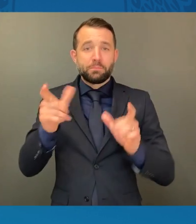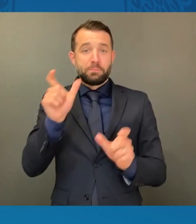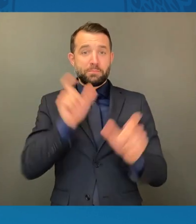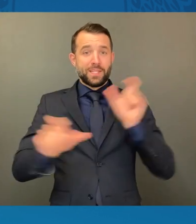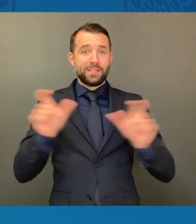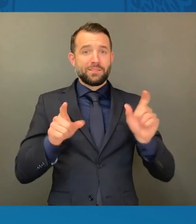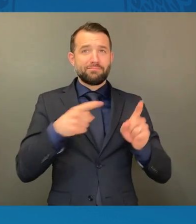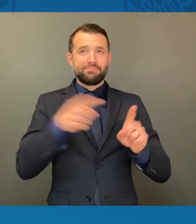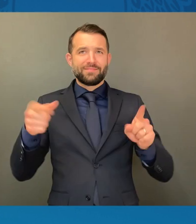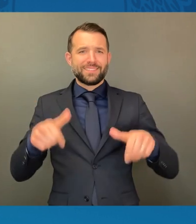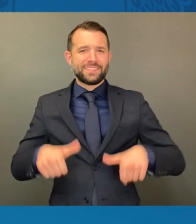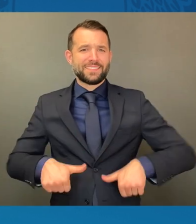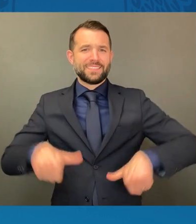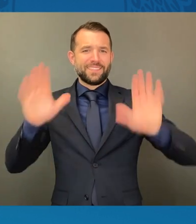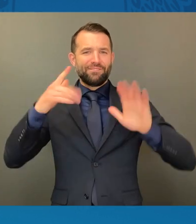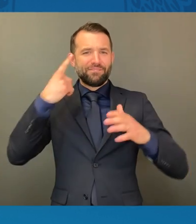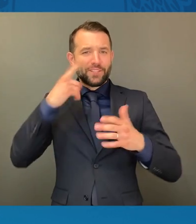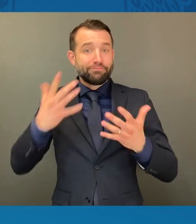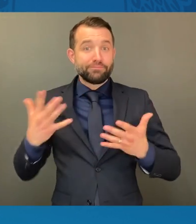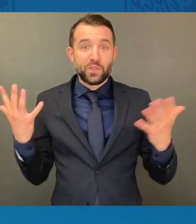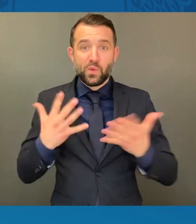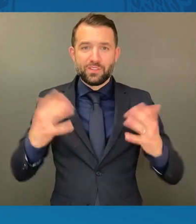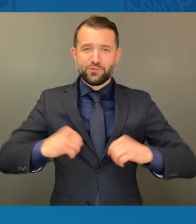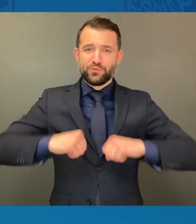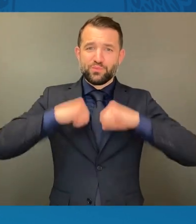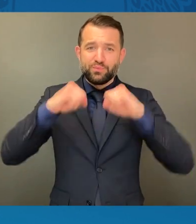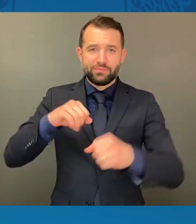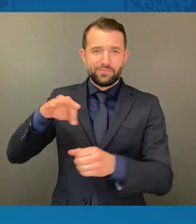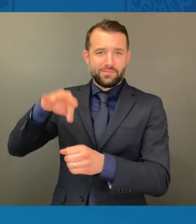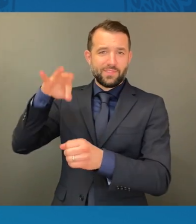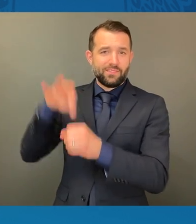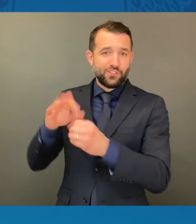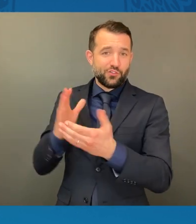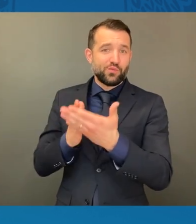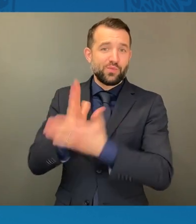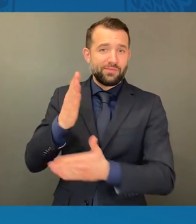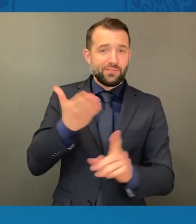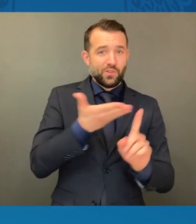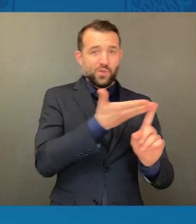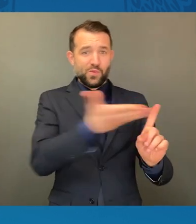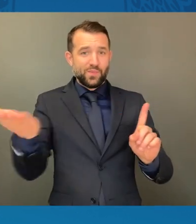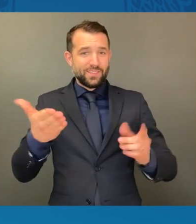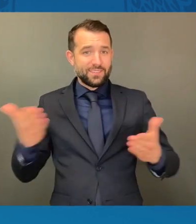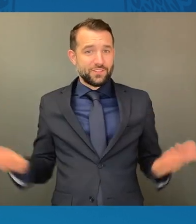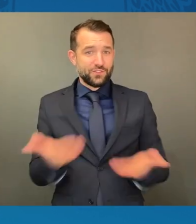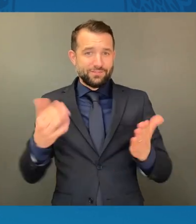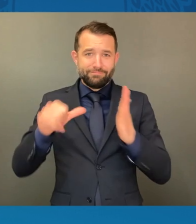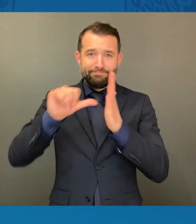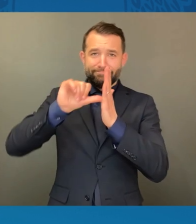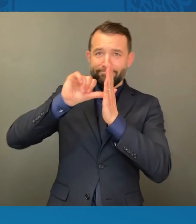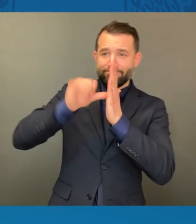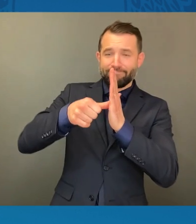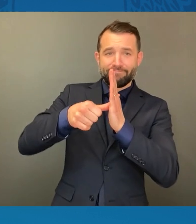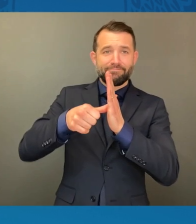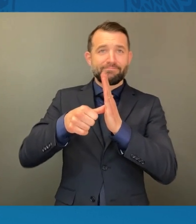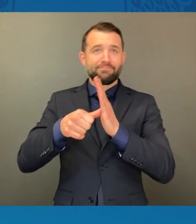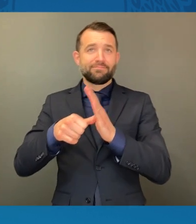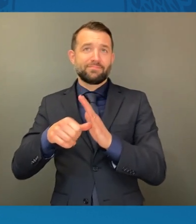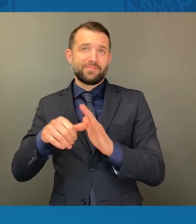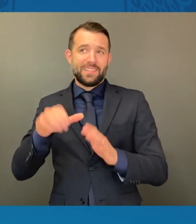Your presence underscores the importance of this event for advancing civil rights for many throughout our nation.